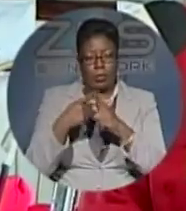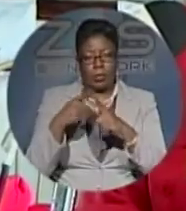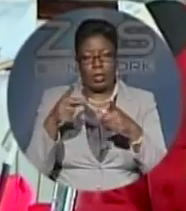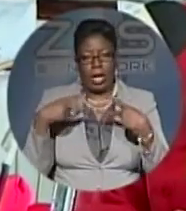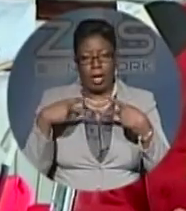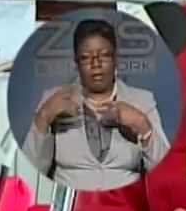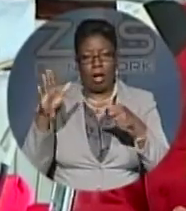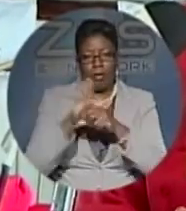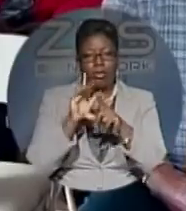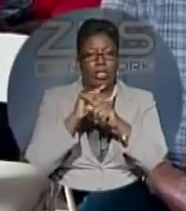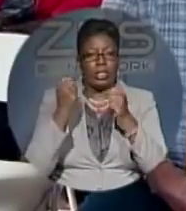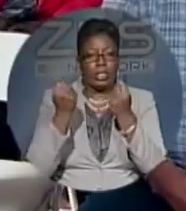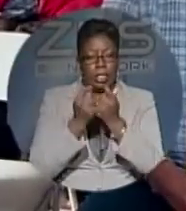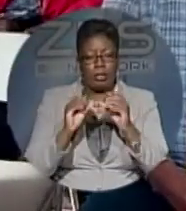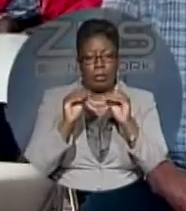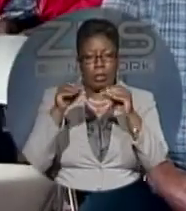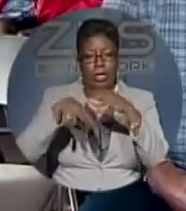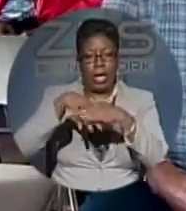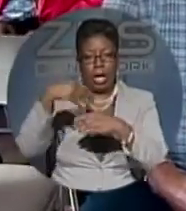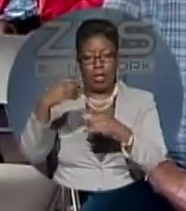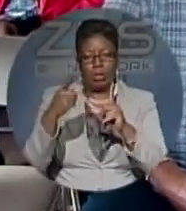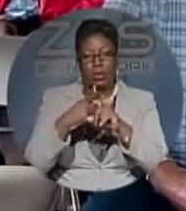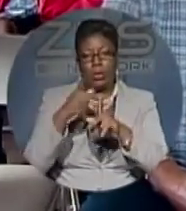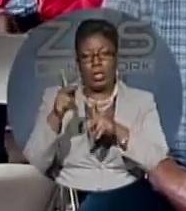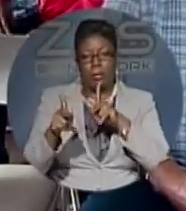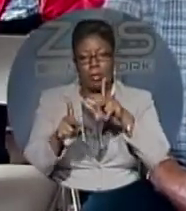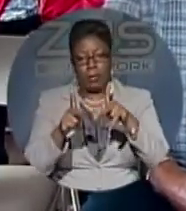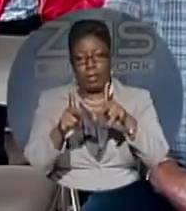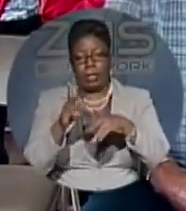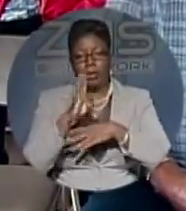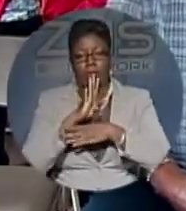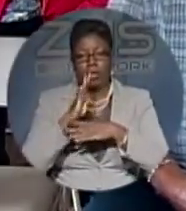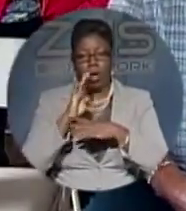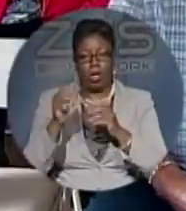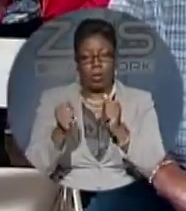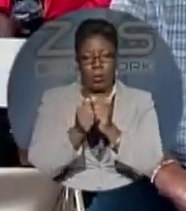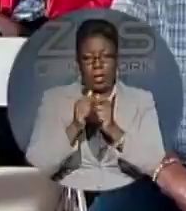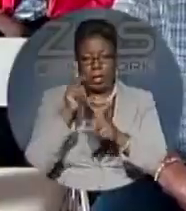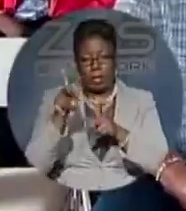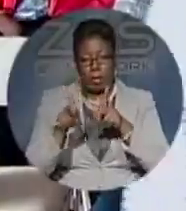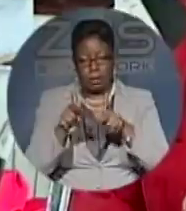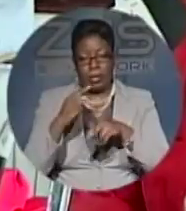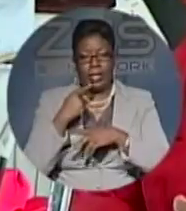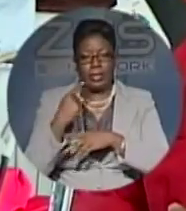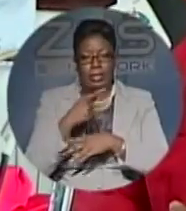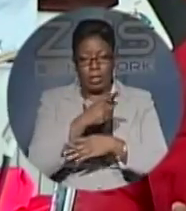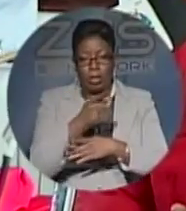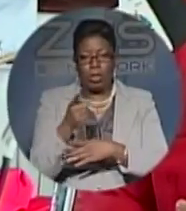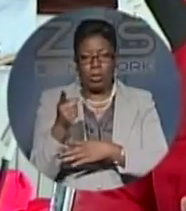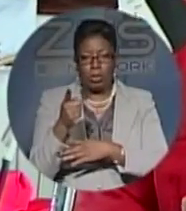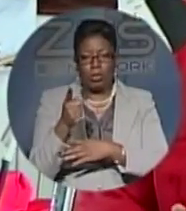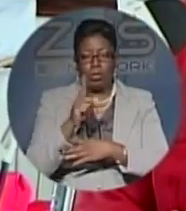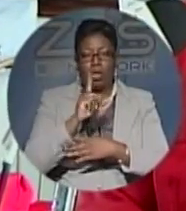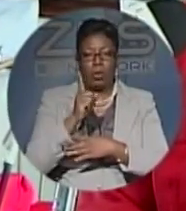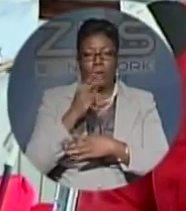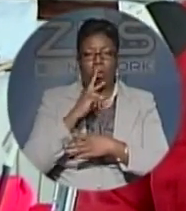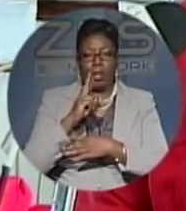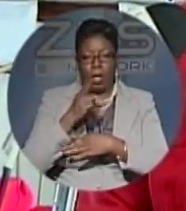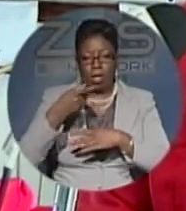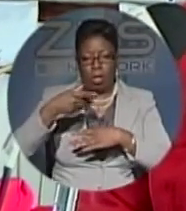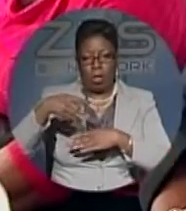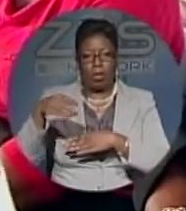to put out to the public. We will speak to the public, and we will tell you where we are headed